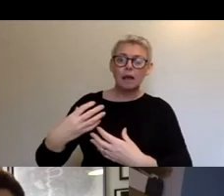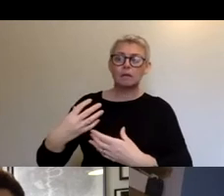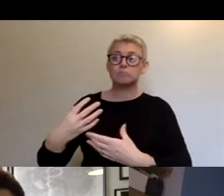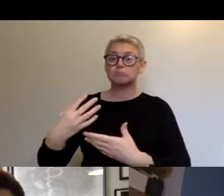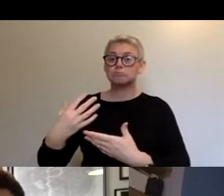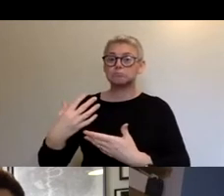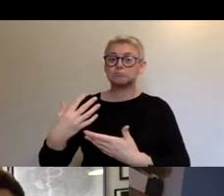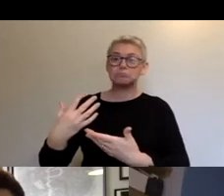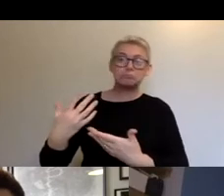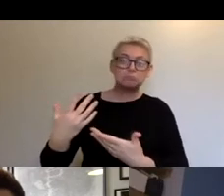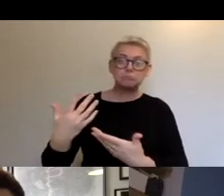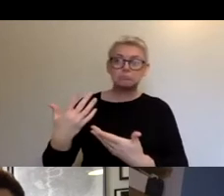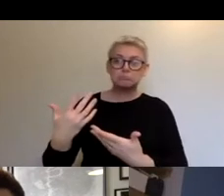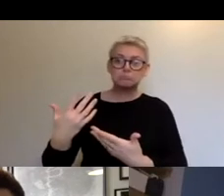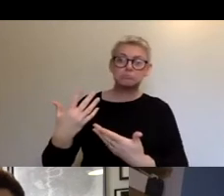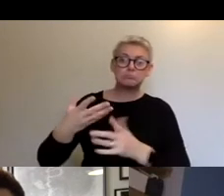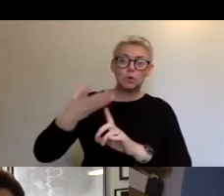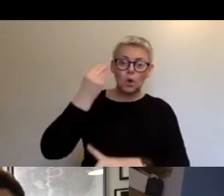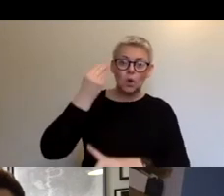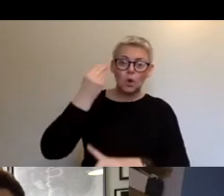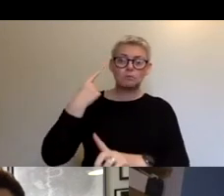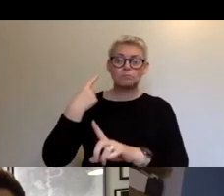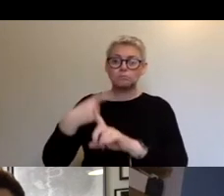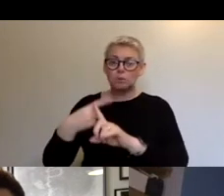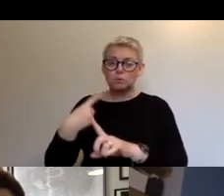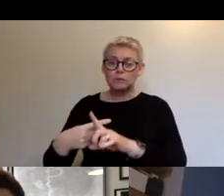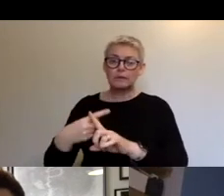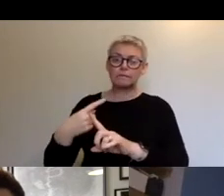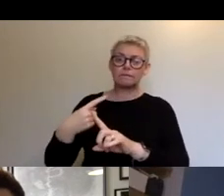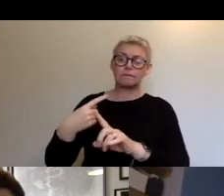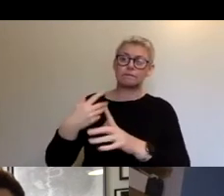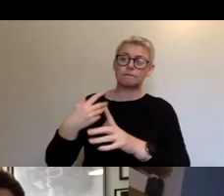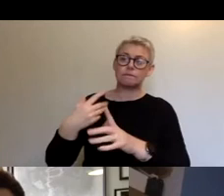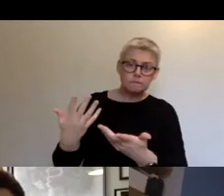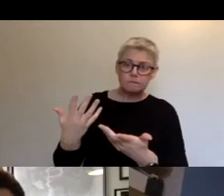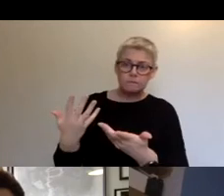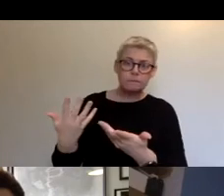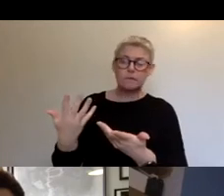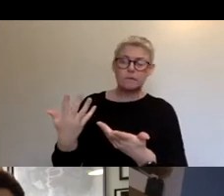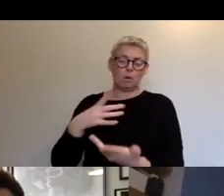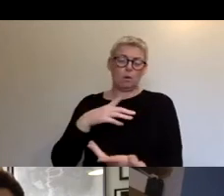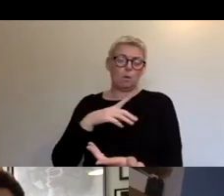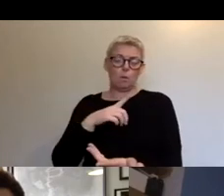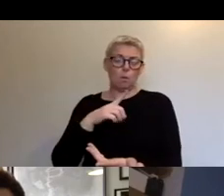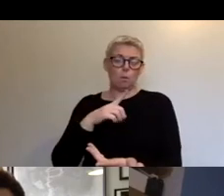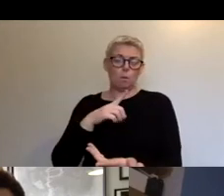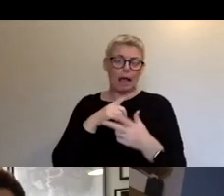they learn or took away about carnival. The origins of carnival, why carnival, why are you on our streets,